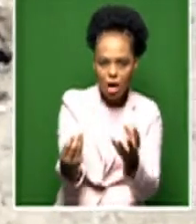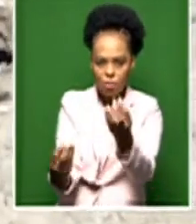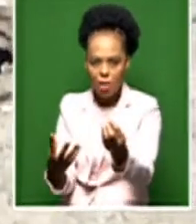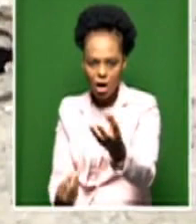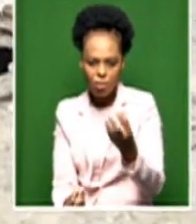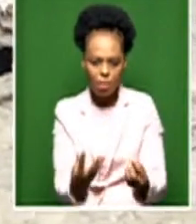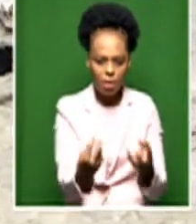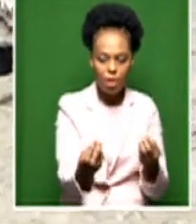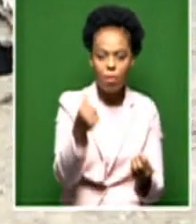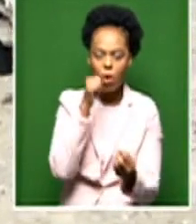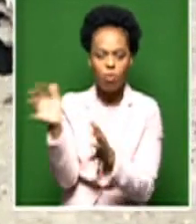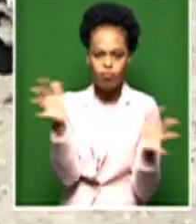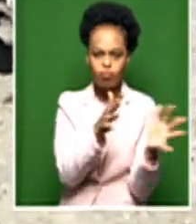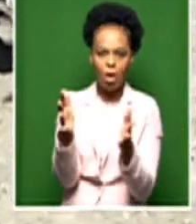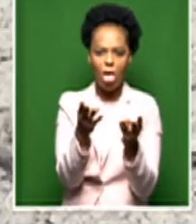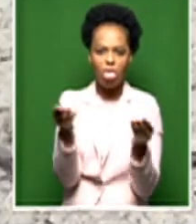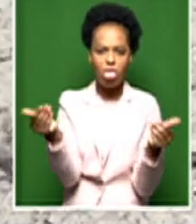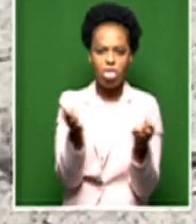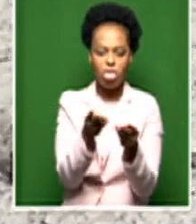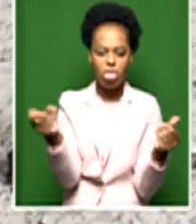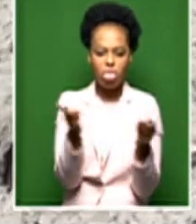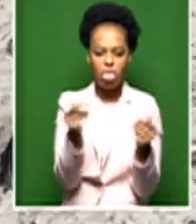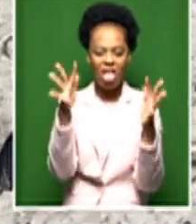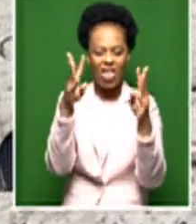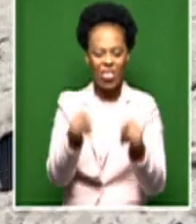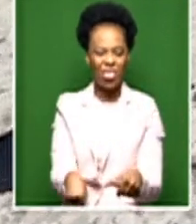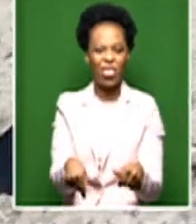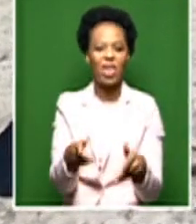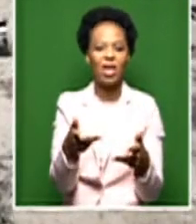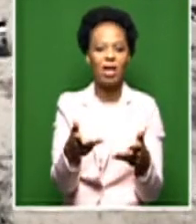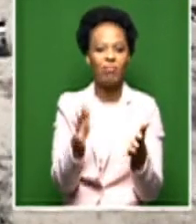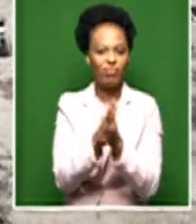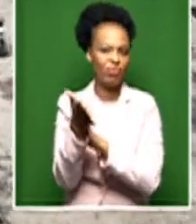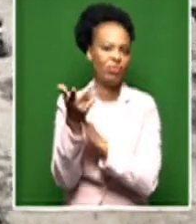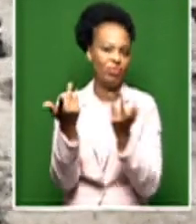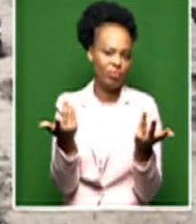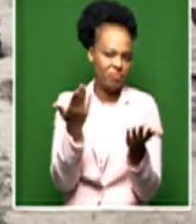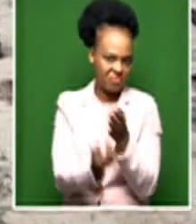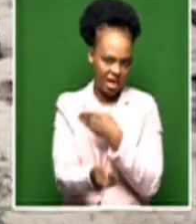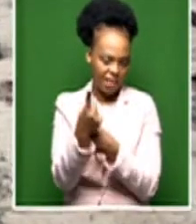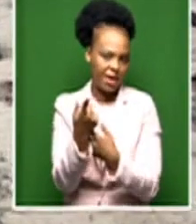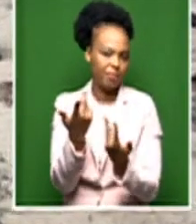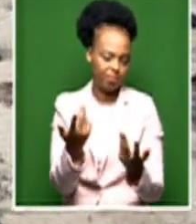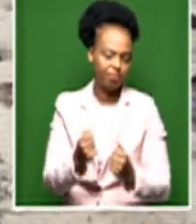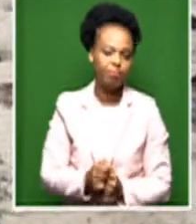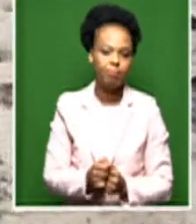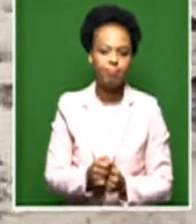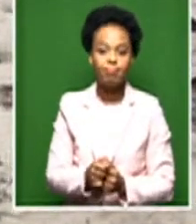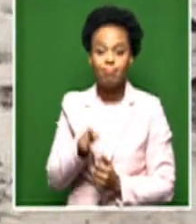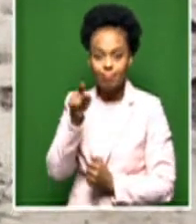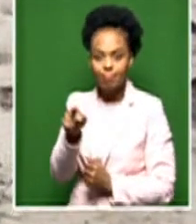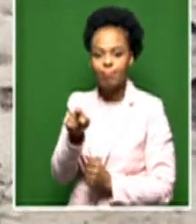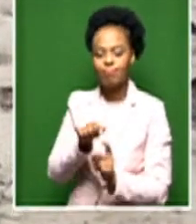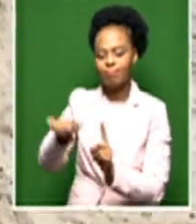surges, these nests become flooded, and they collapse, and the chicks and eggs can be lost. Penguins started breeding in